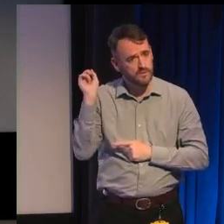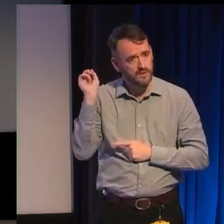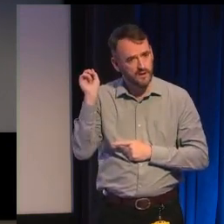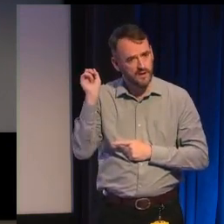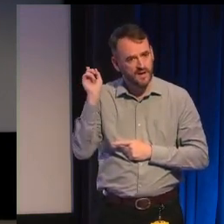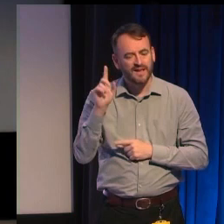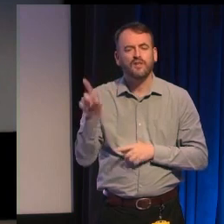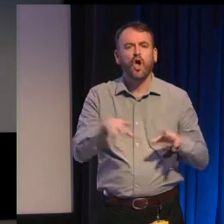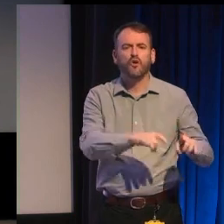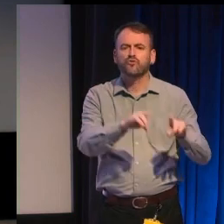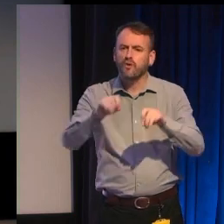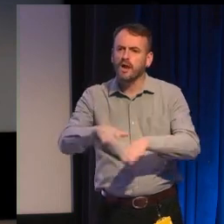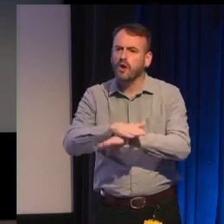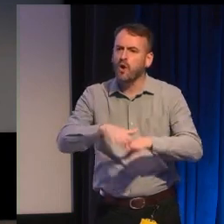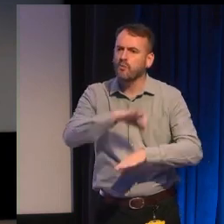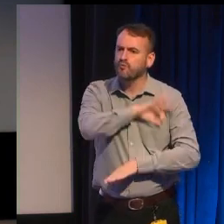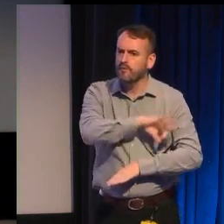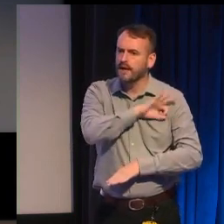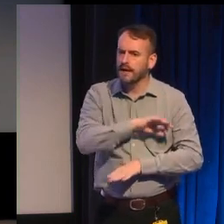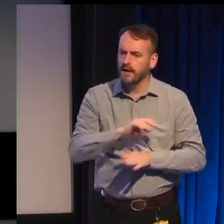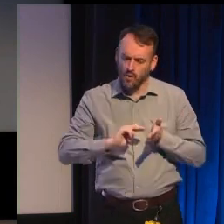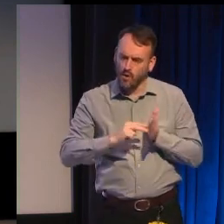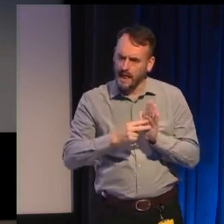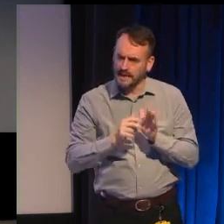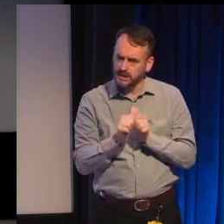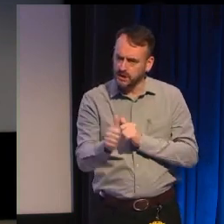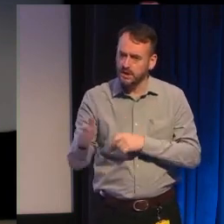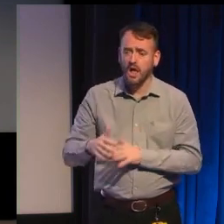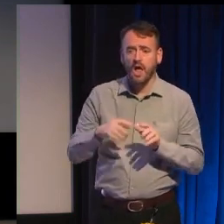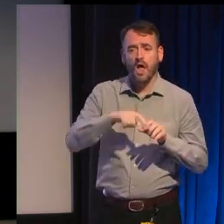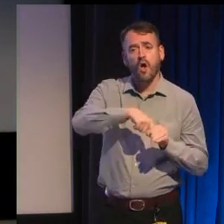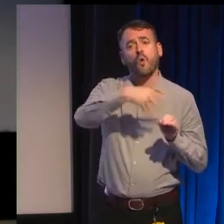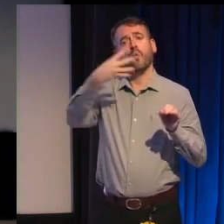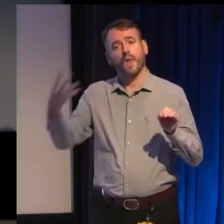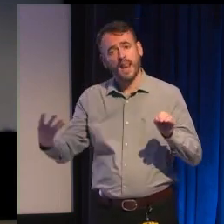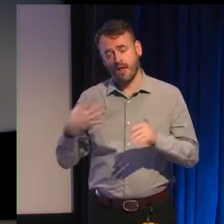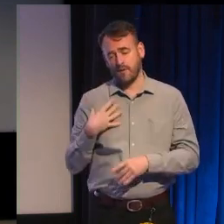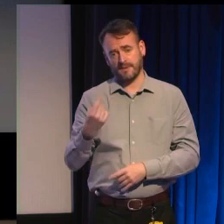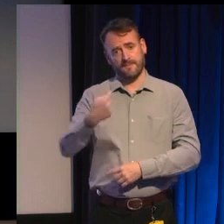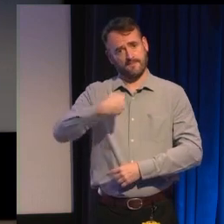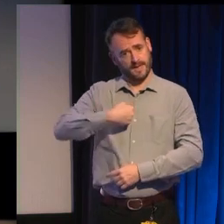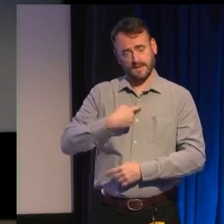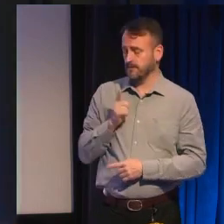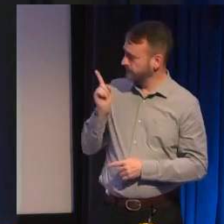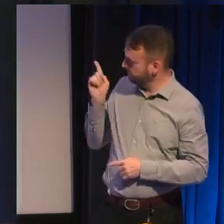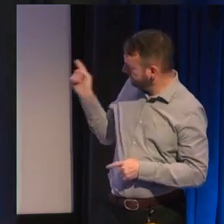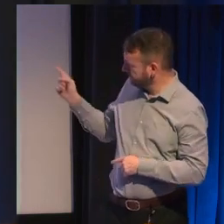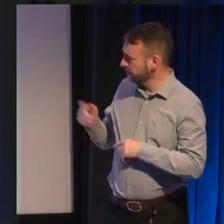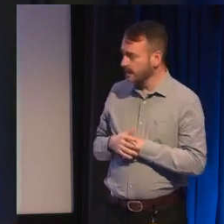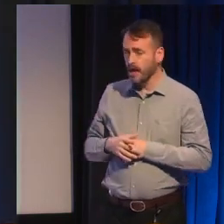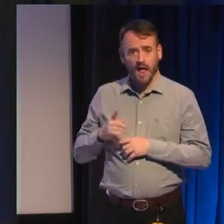called queerly represent me and I'm indebted to them for laying the groundwork for a lot of the advice I'm sharing here today